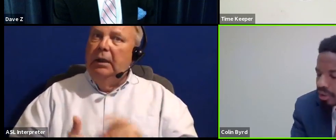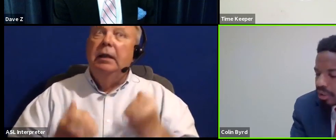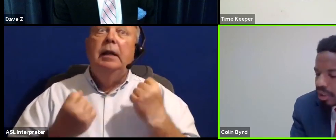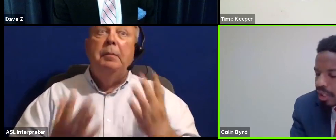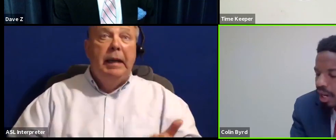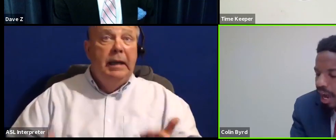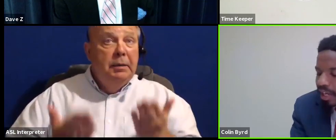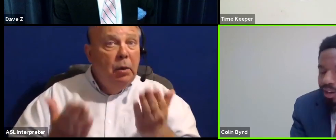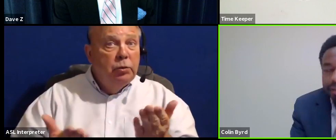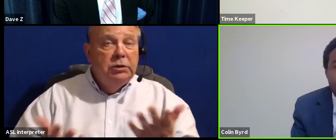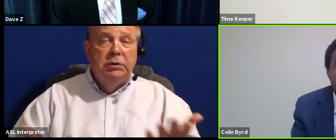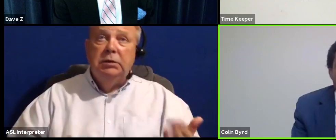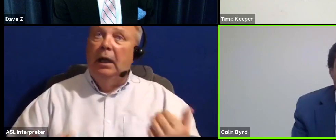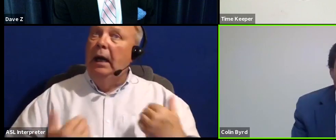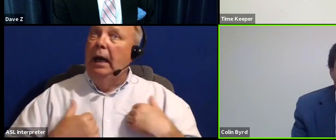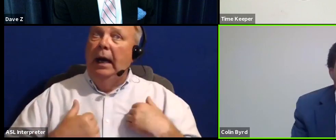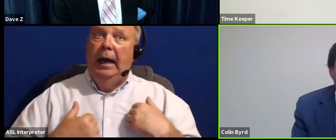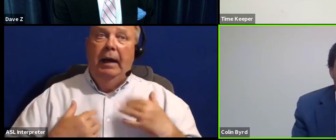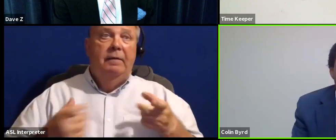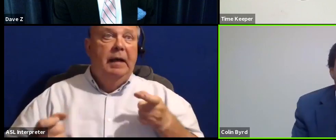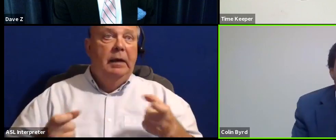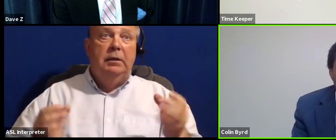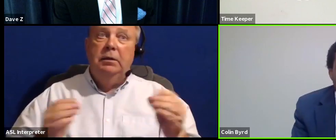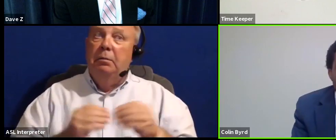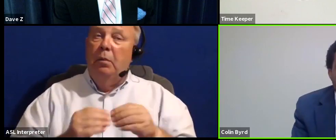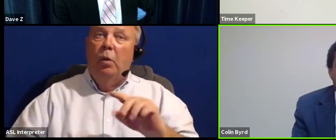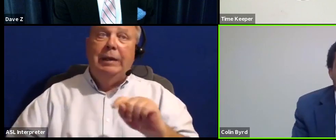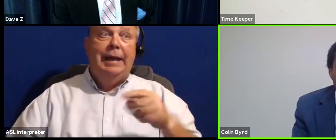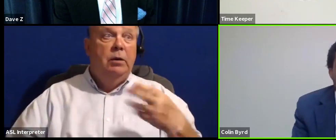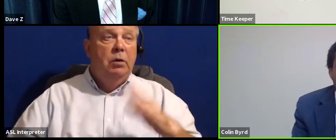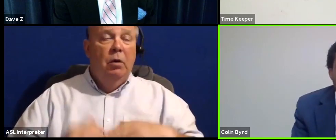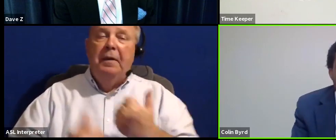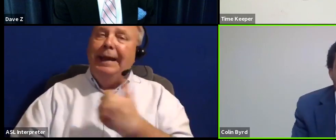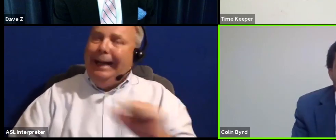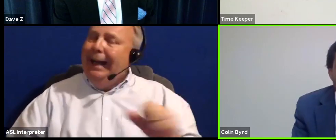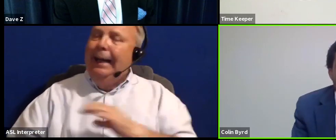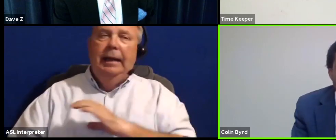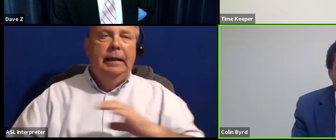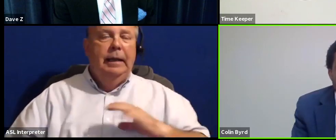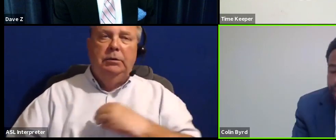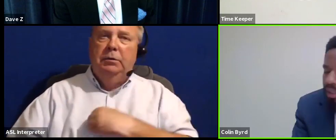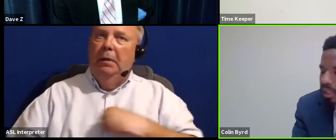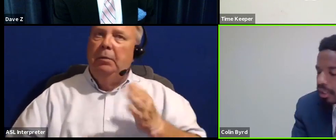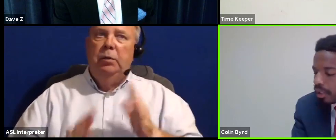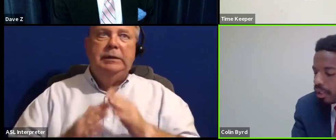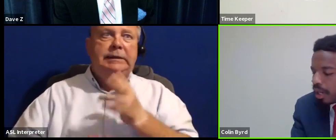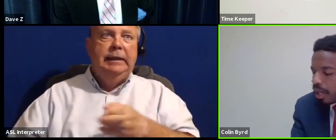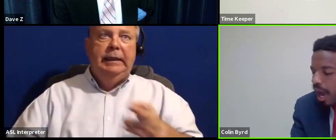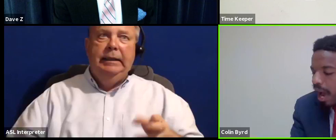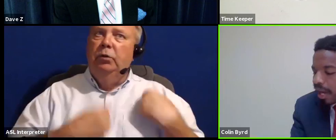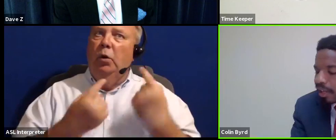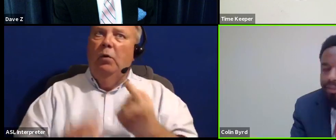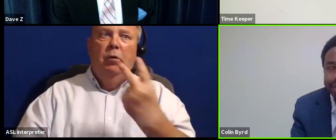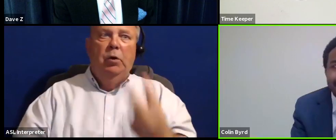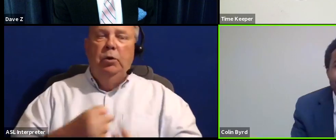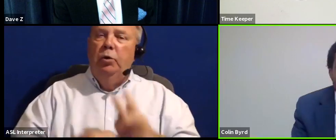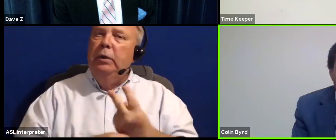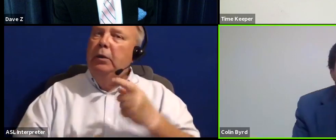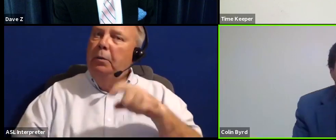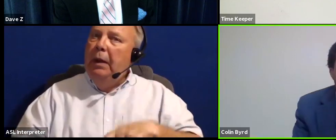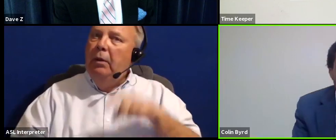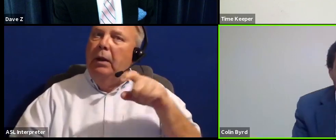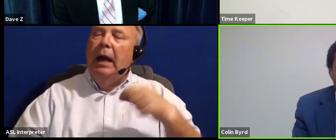motions. I have held more town halls than any council member in city history over a two year period. I have